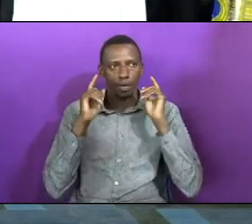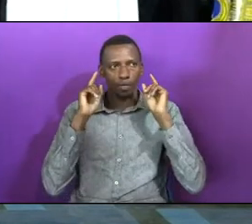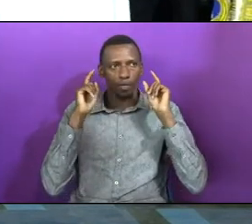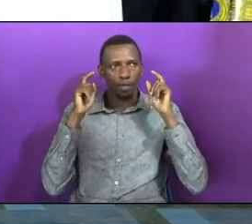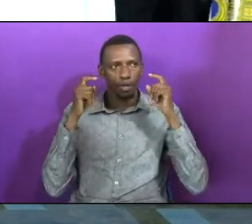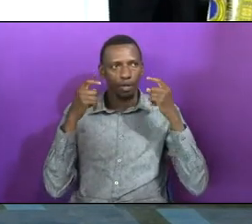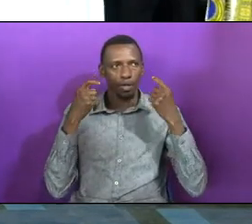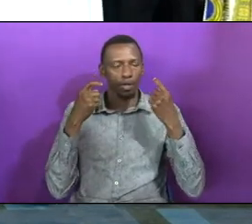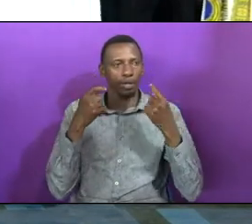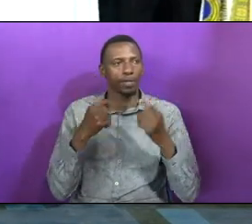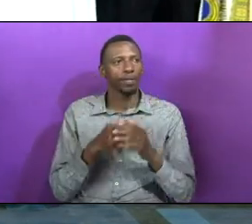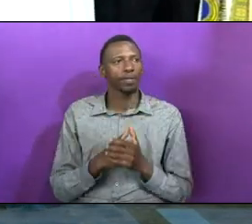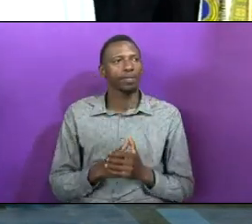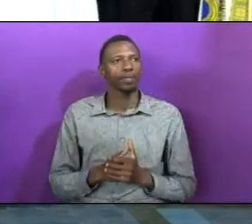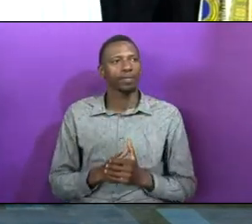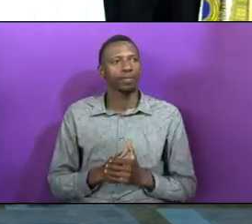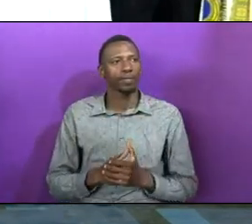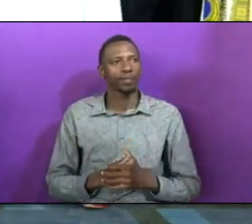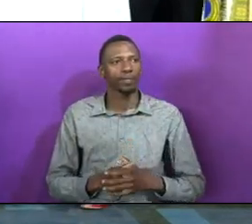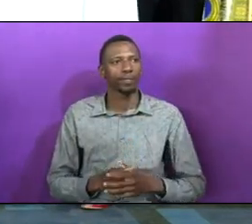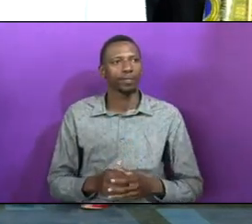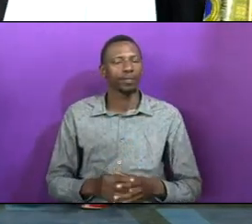of the Lamb.